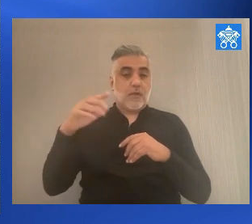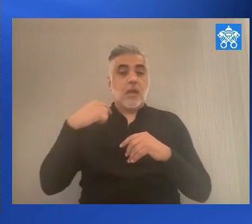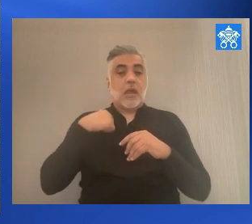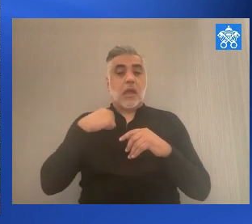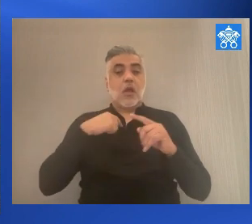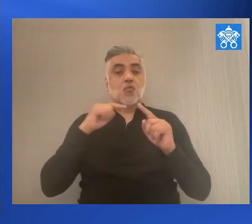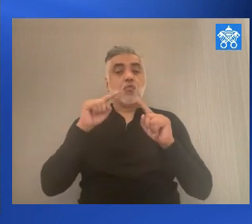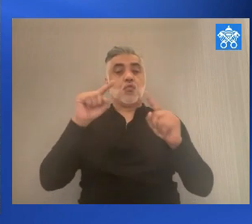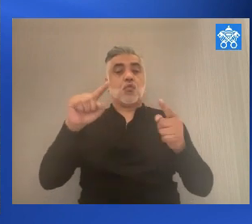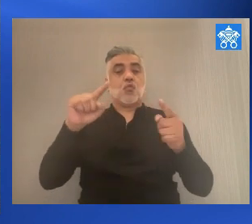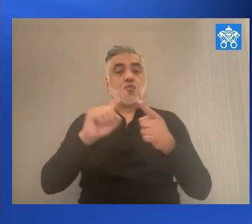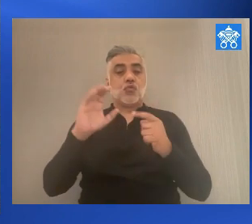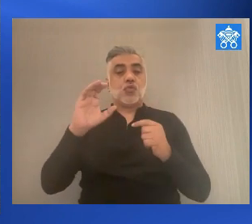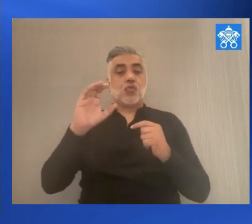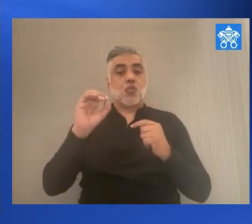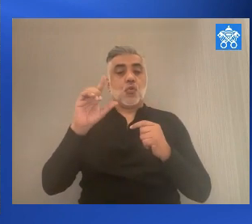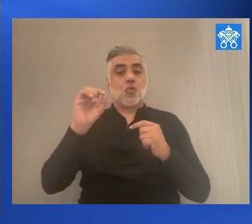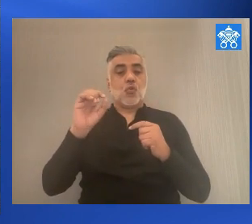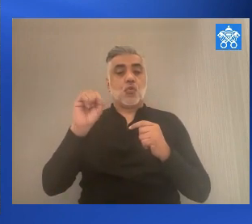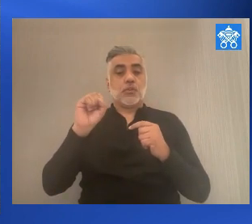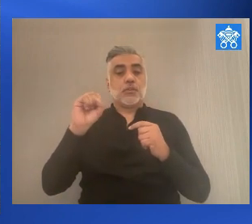25th October,